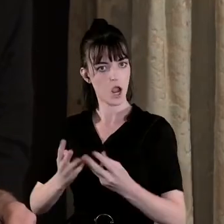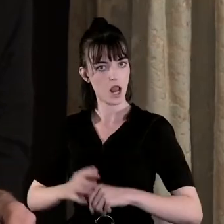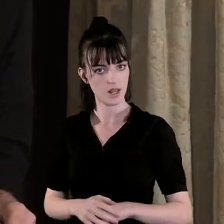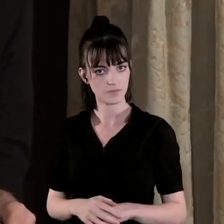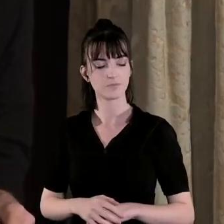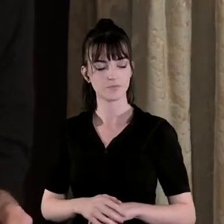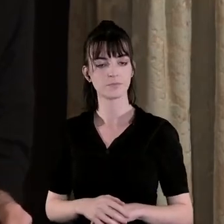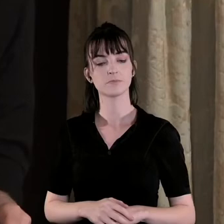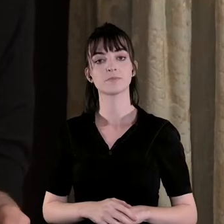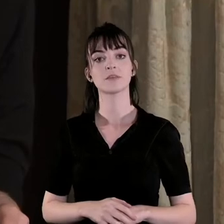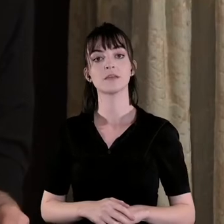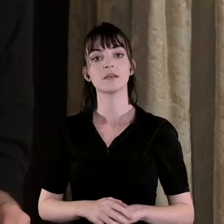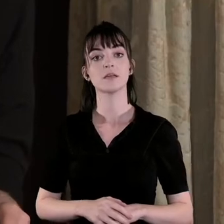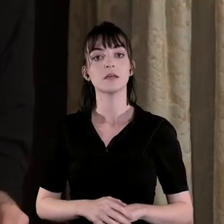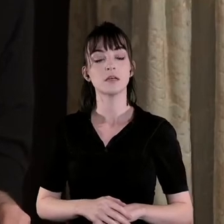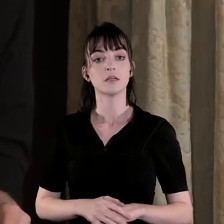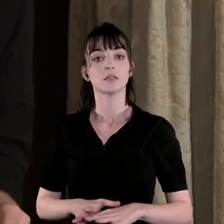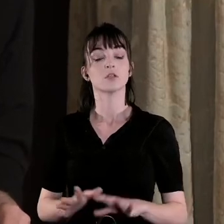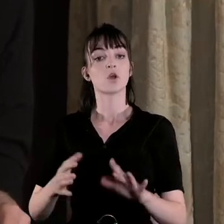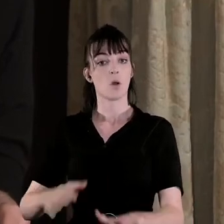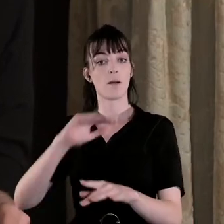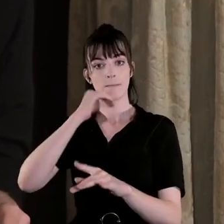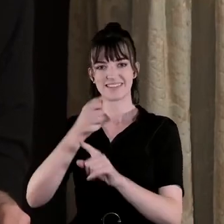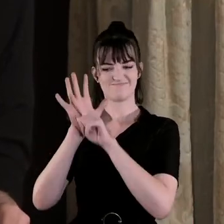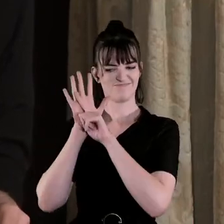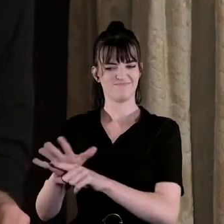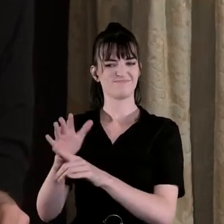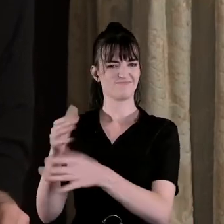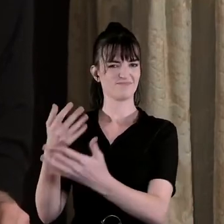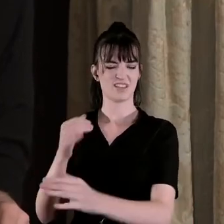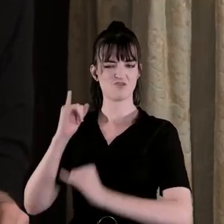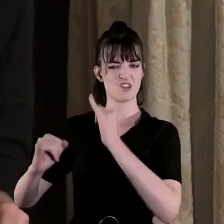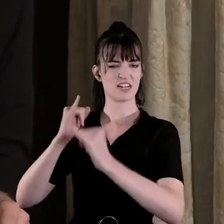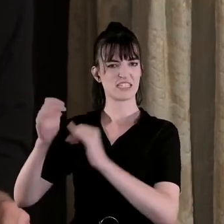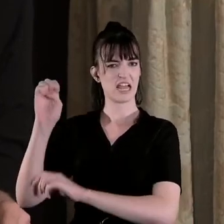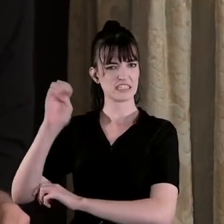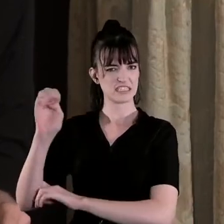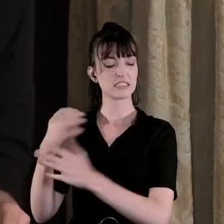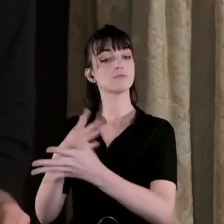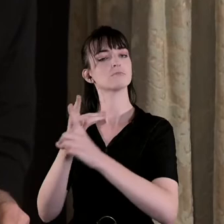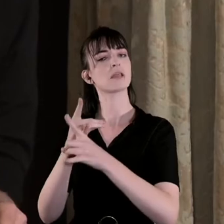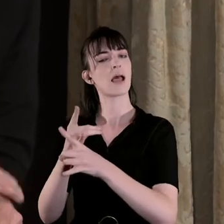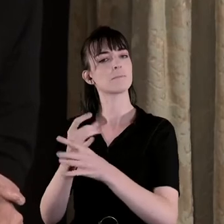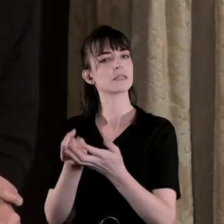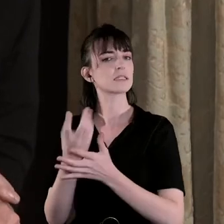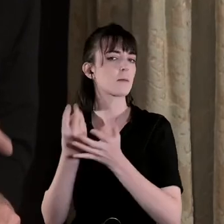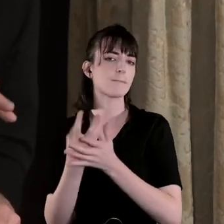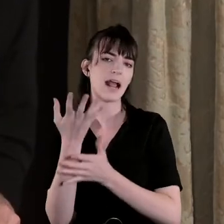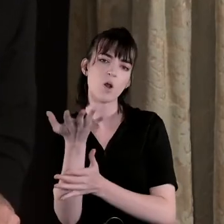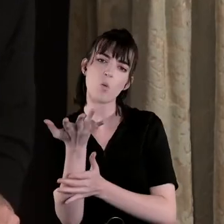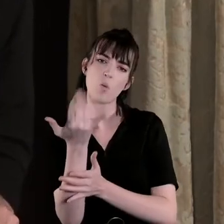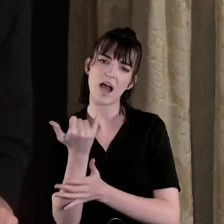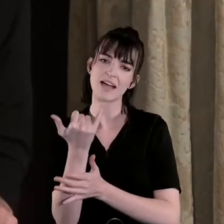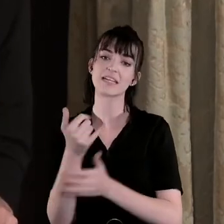globally and I think it's the condemnation of reprisals in Britain and internationally that helps to explain why despite the increasing success